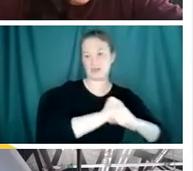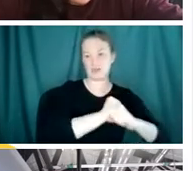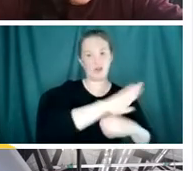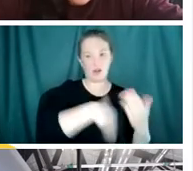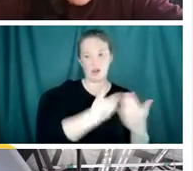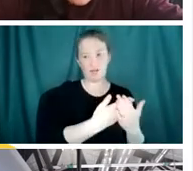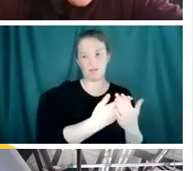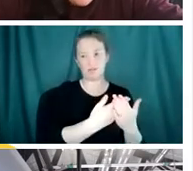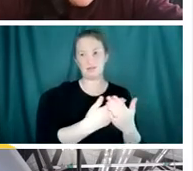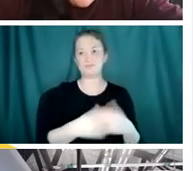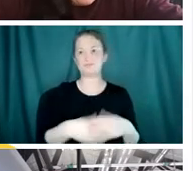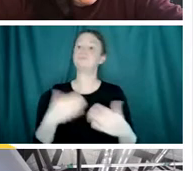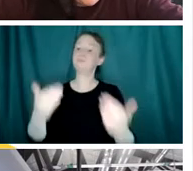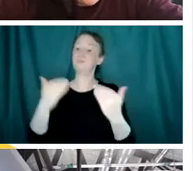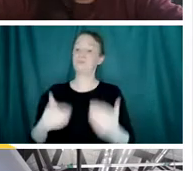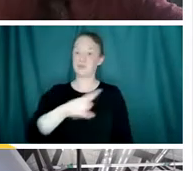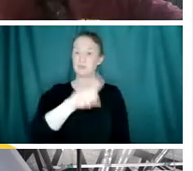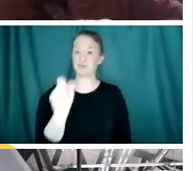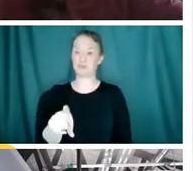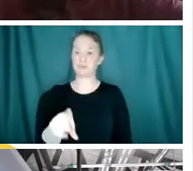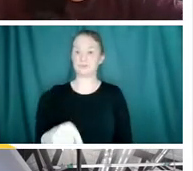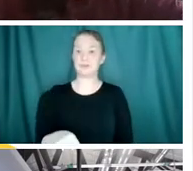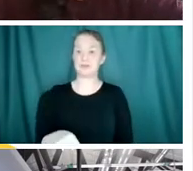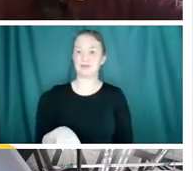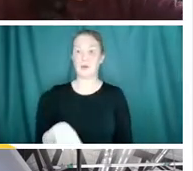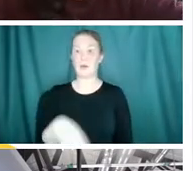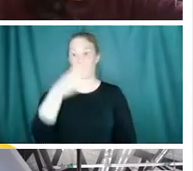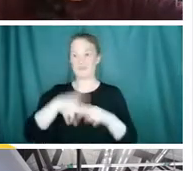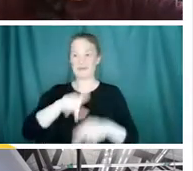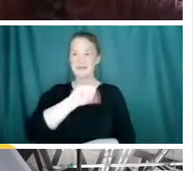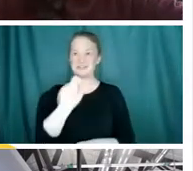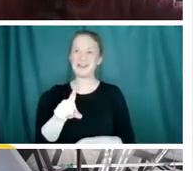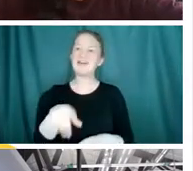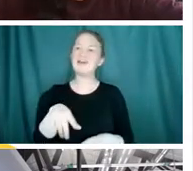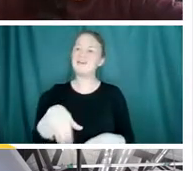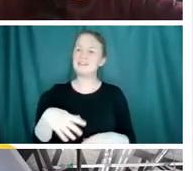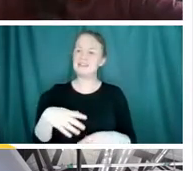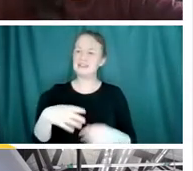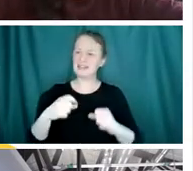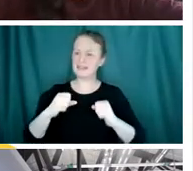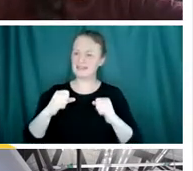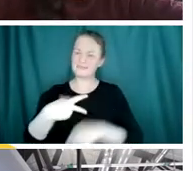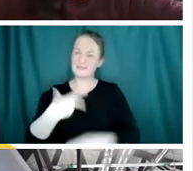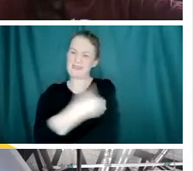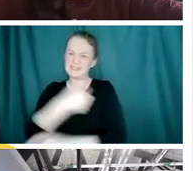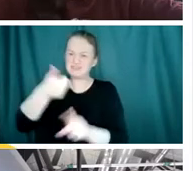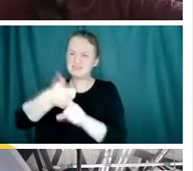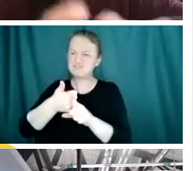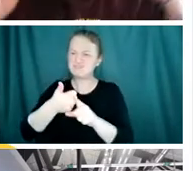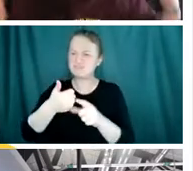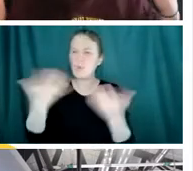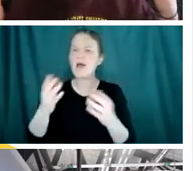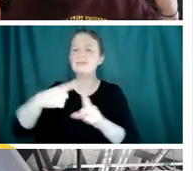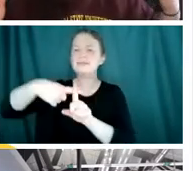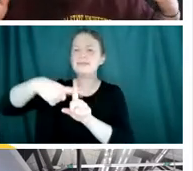Awesome. The next question. Oh, this is a fun one. How cold does a vaccine need to be? And why do vaccines need to be kept cold?